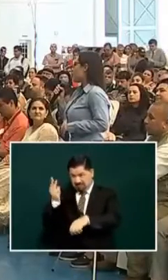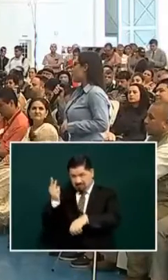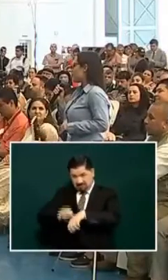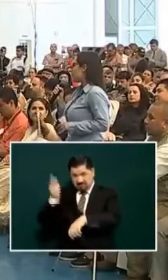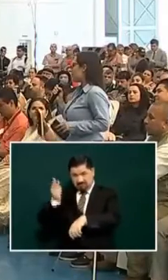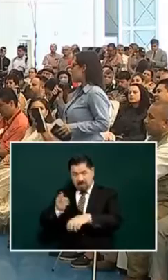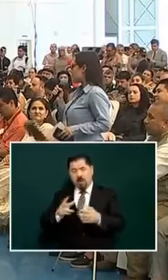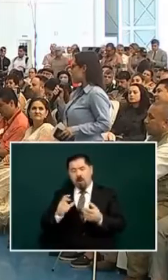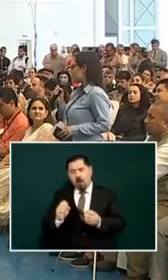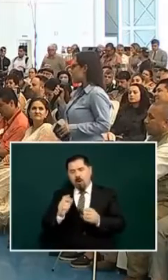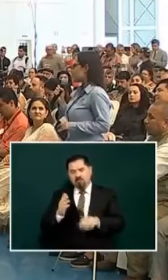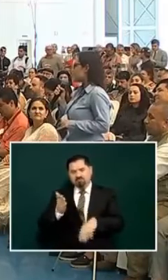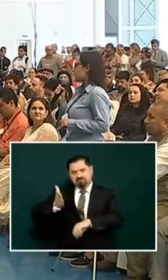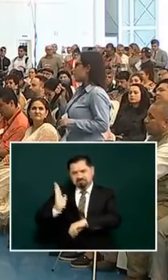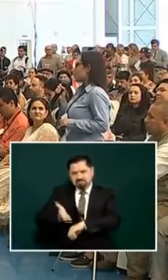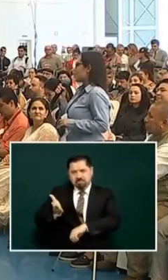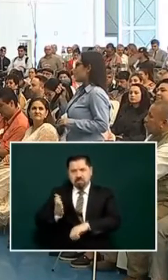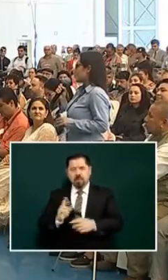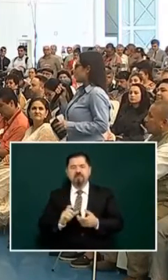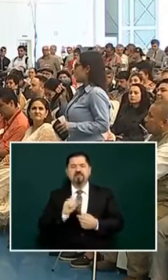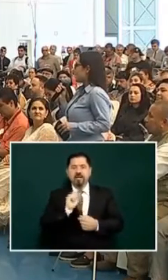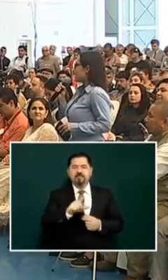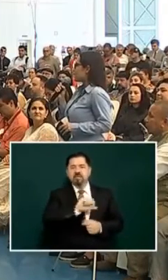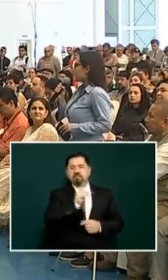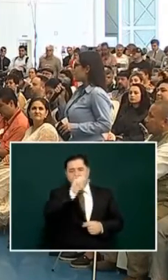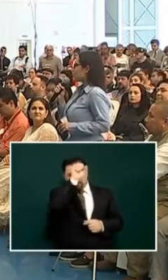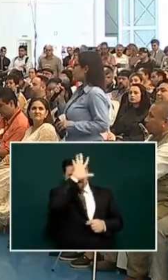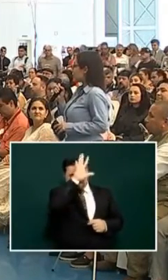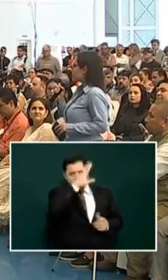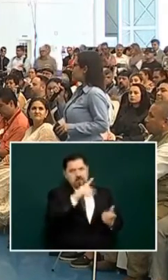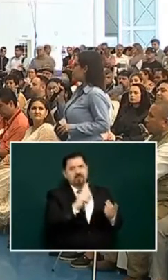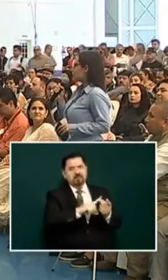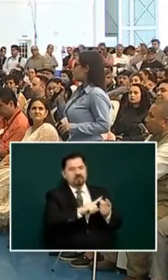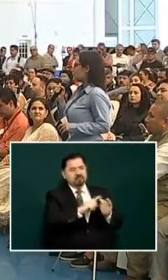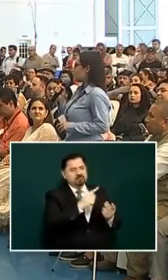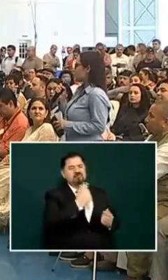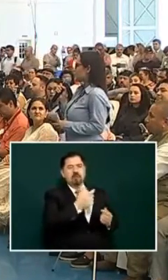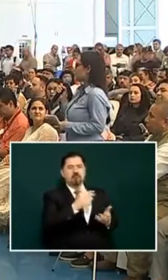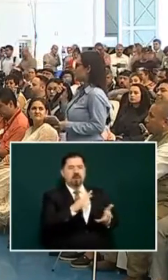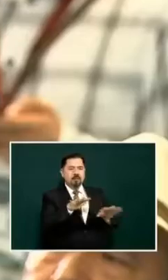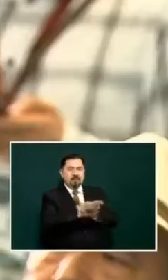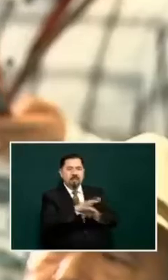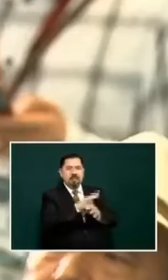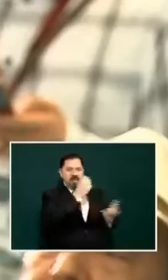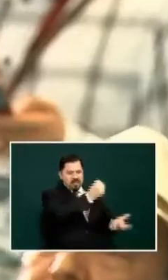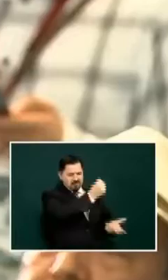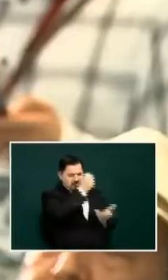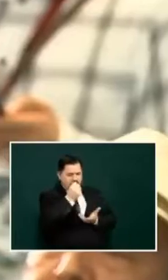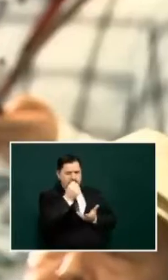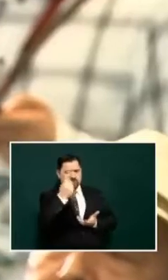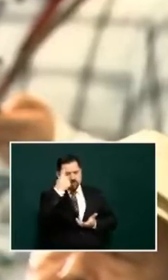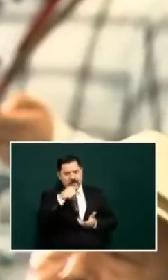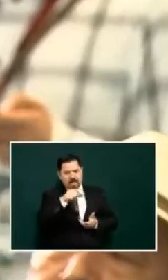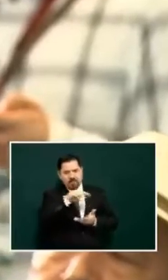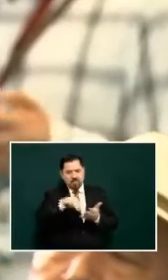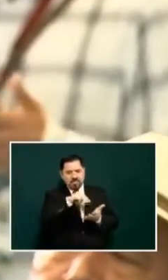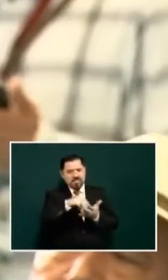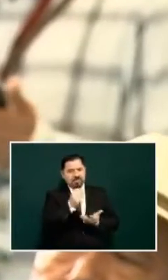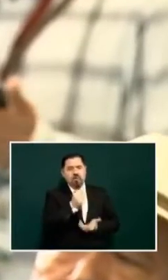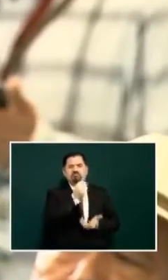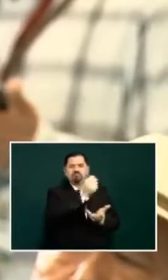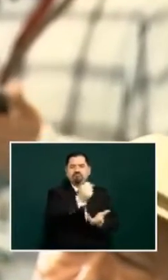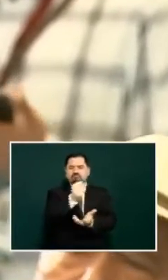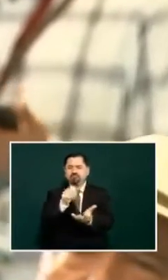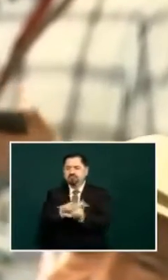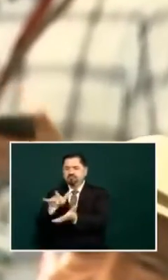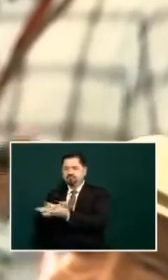being behind and they said something about the mining modifications so when